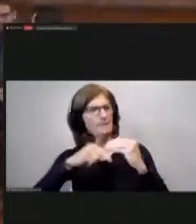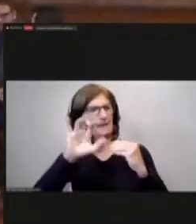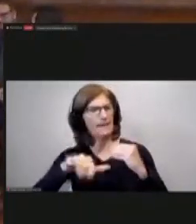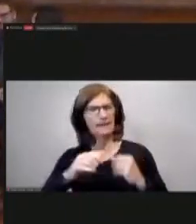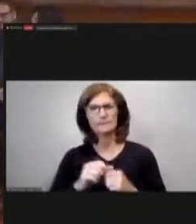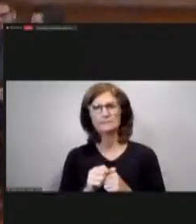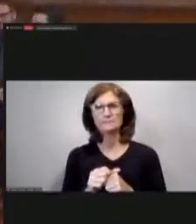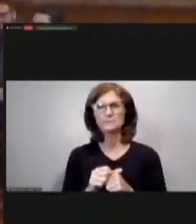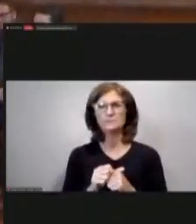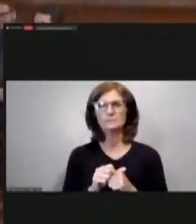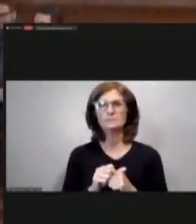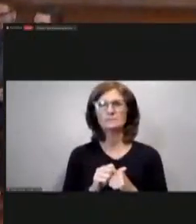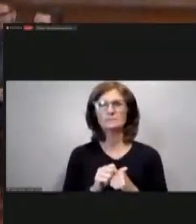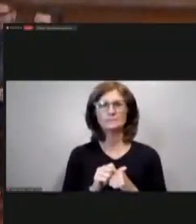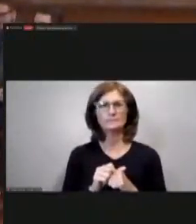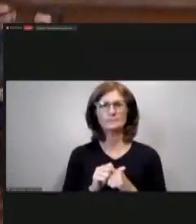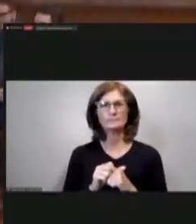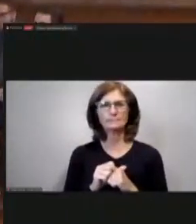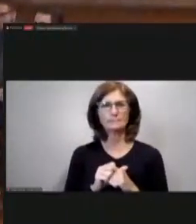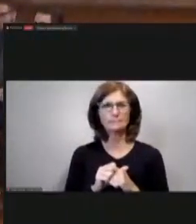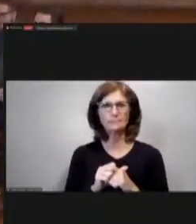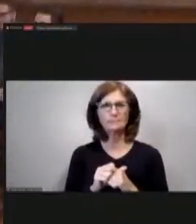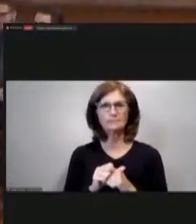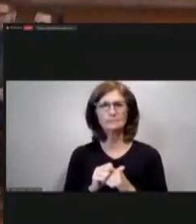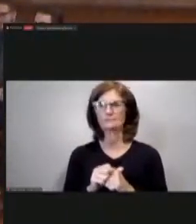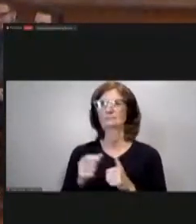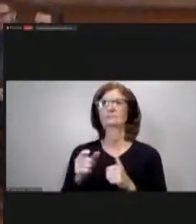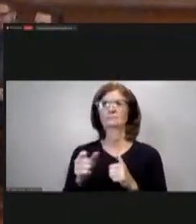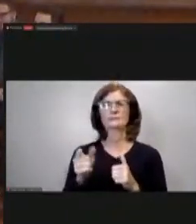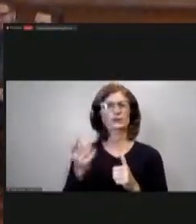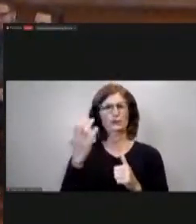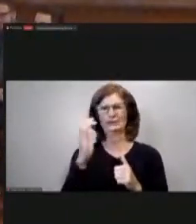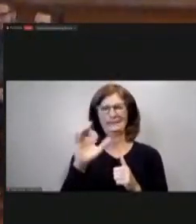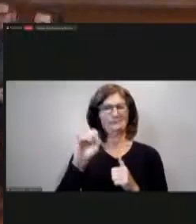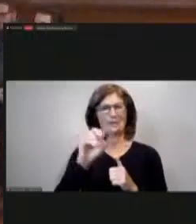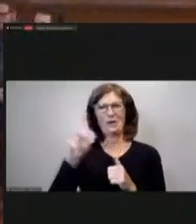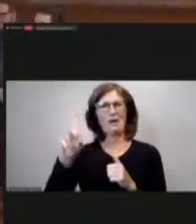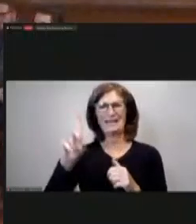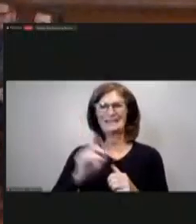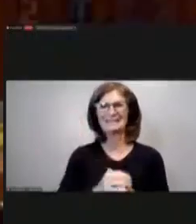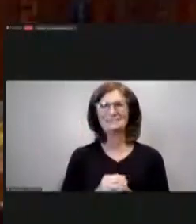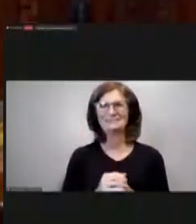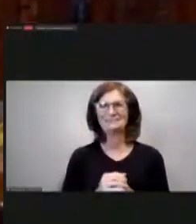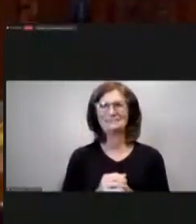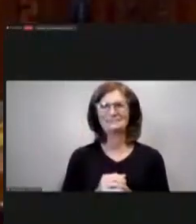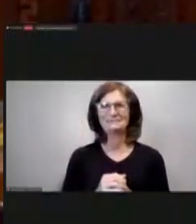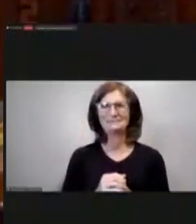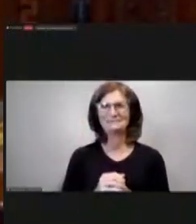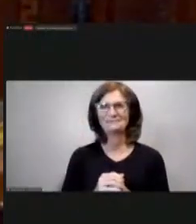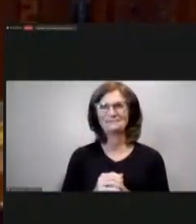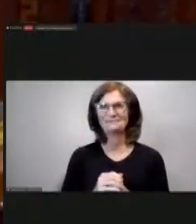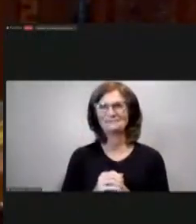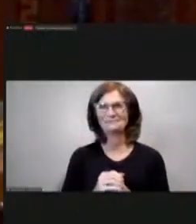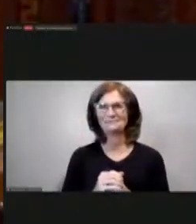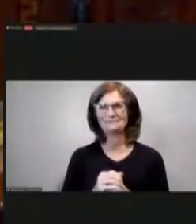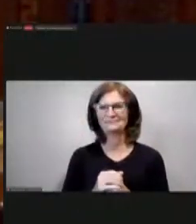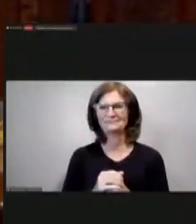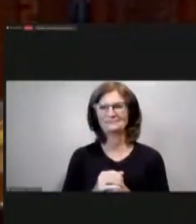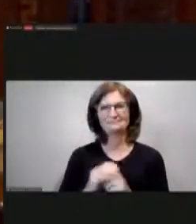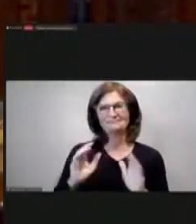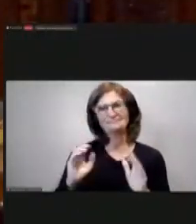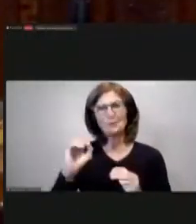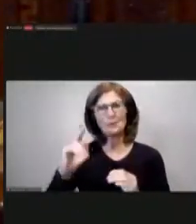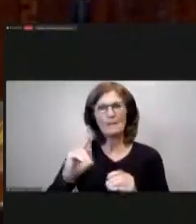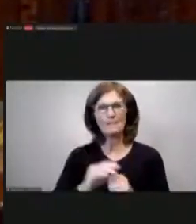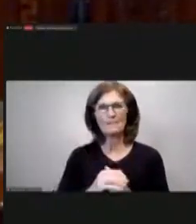it's just odd that's all it's just odd i think i'll leave alone this